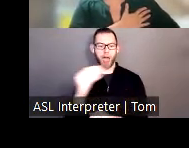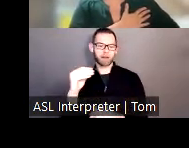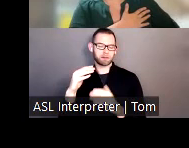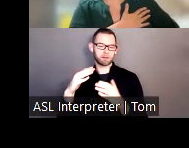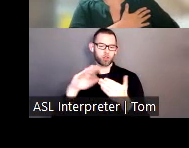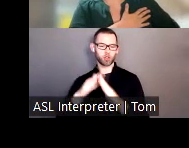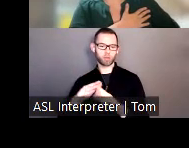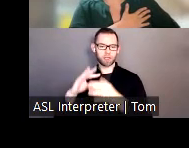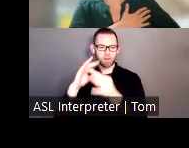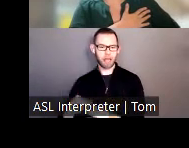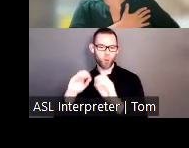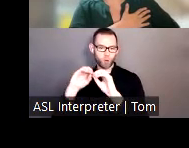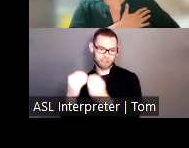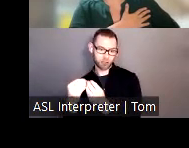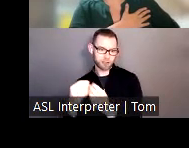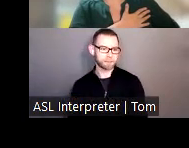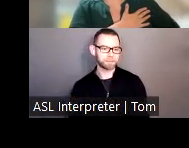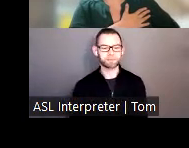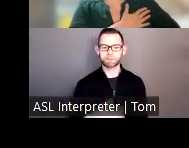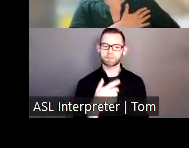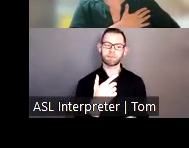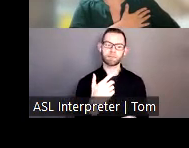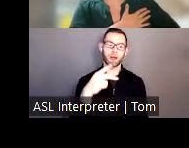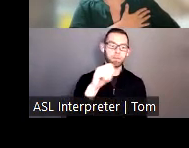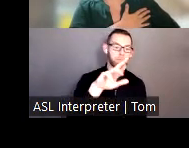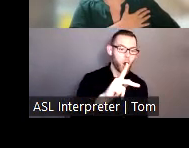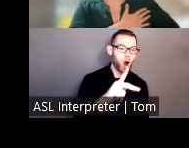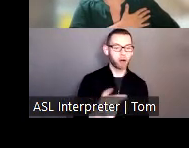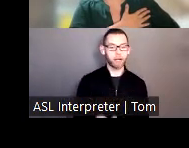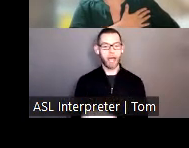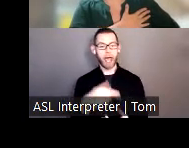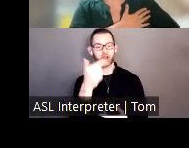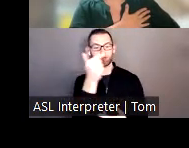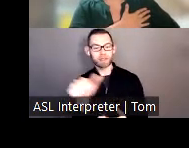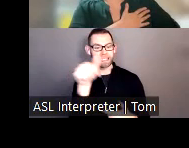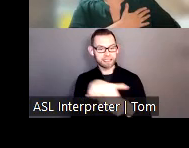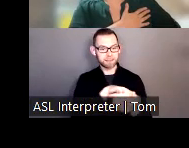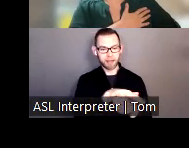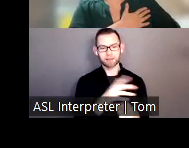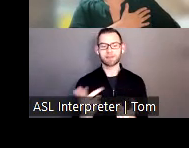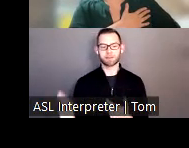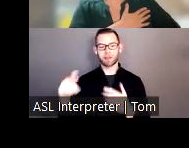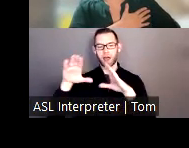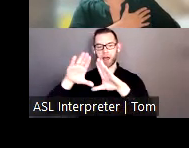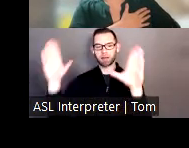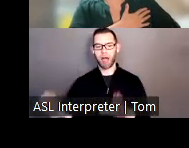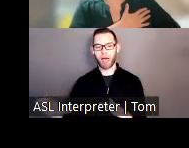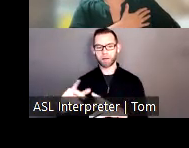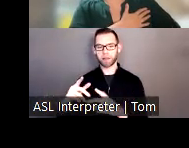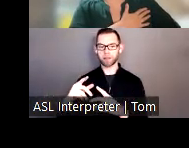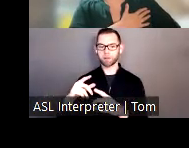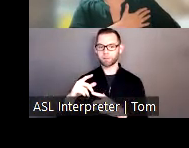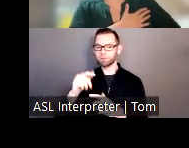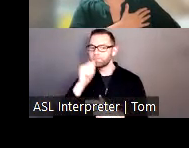space, climate resiliency projects, clean energy, agricultural operations and other